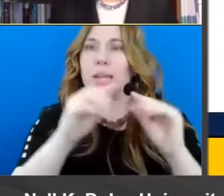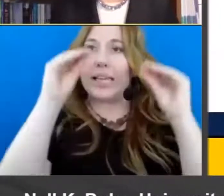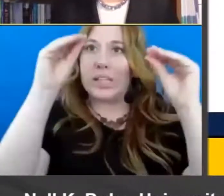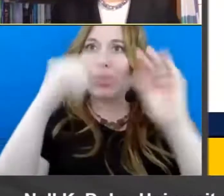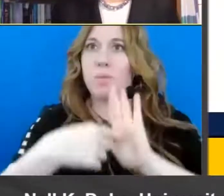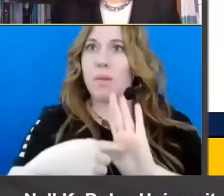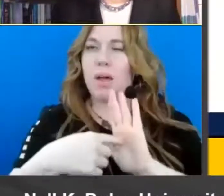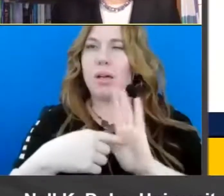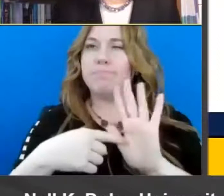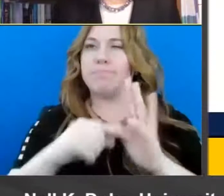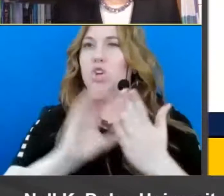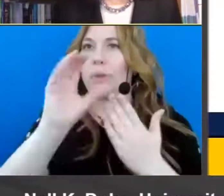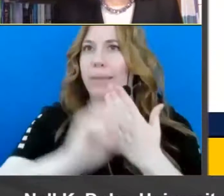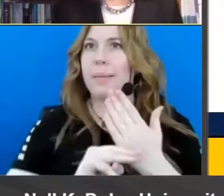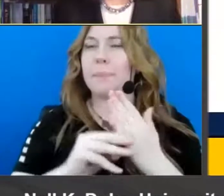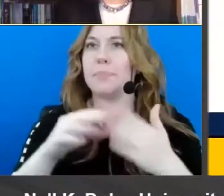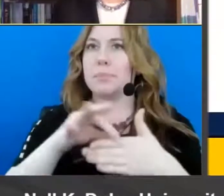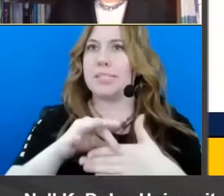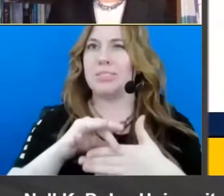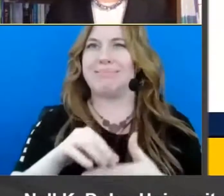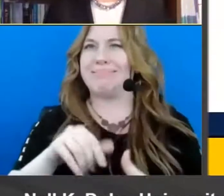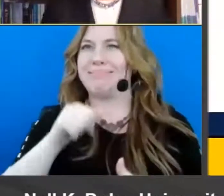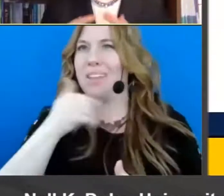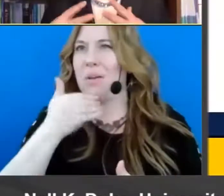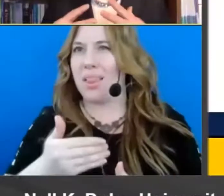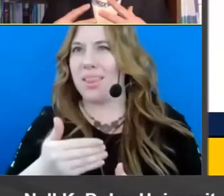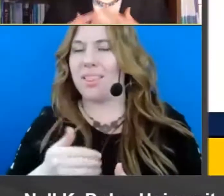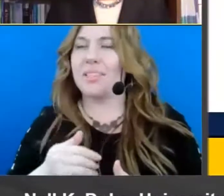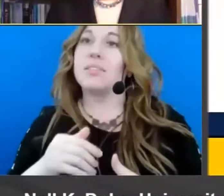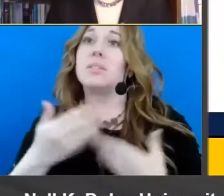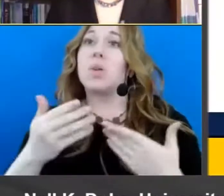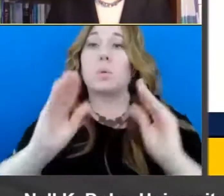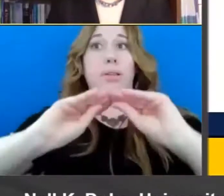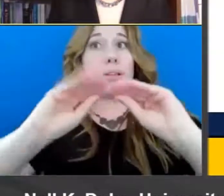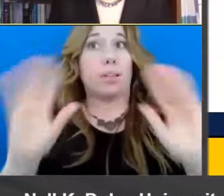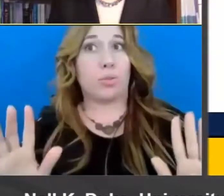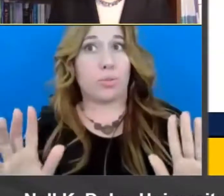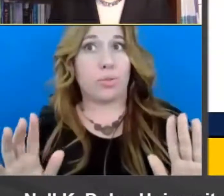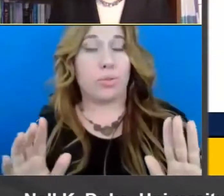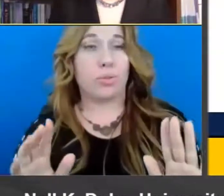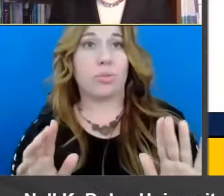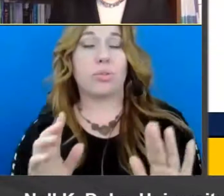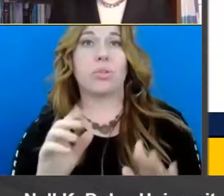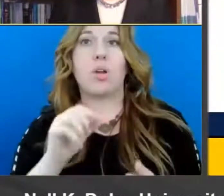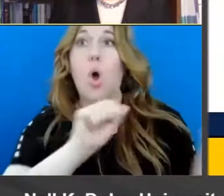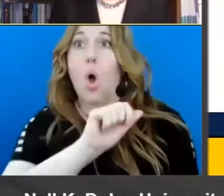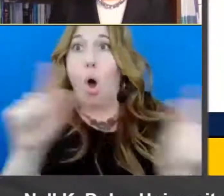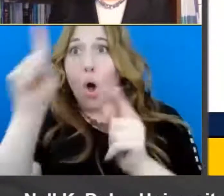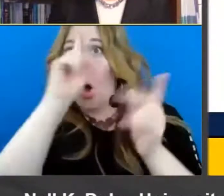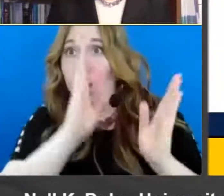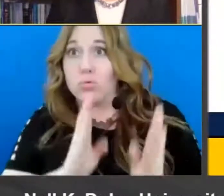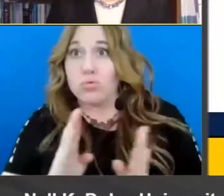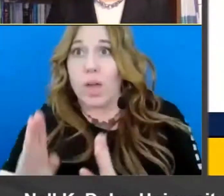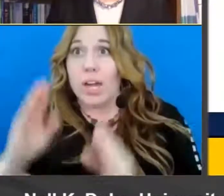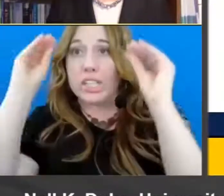or into a curriculum materials and doesn't do so very well so to be clear um not all strategy instruction is good well